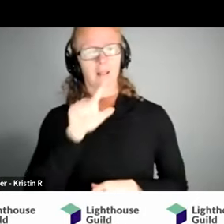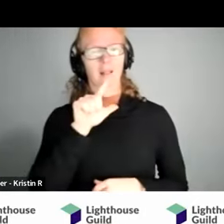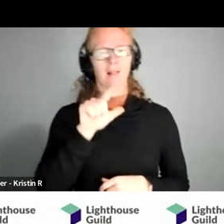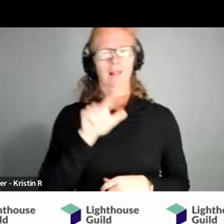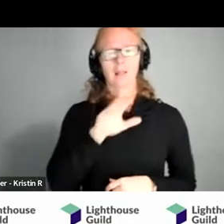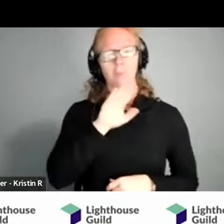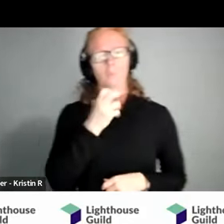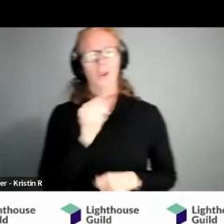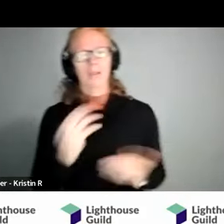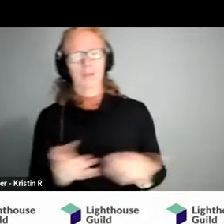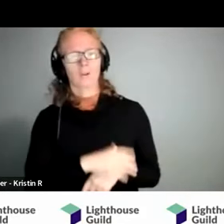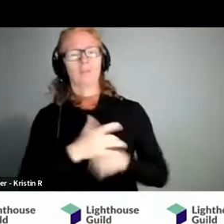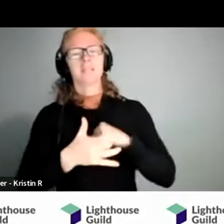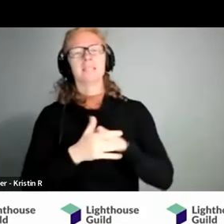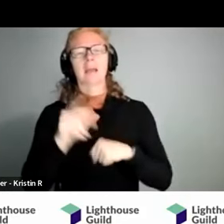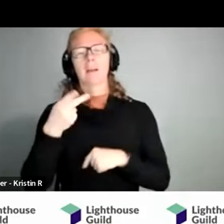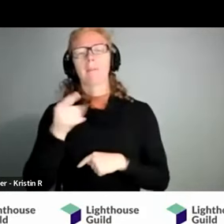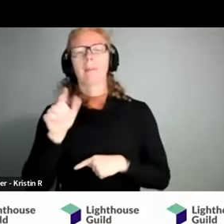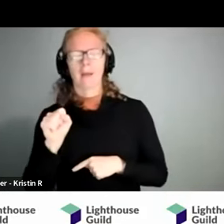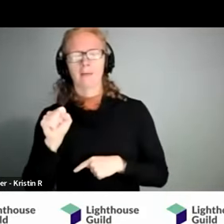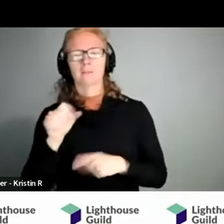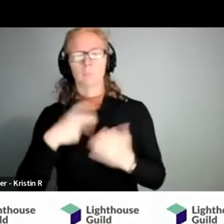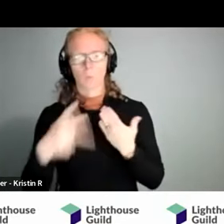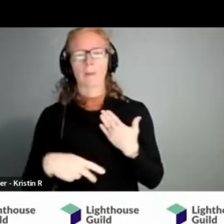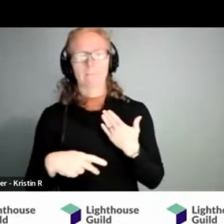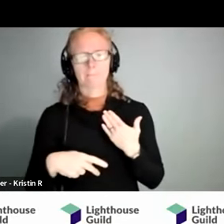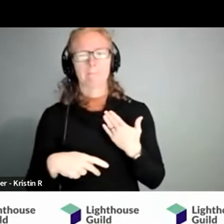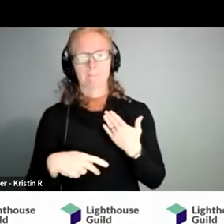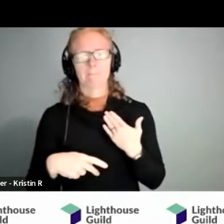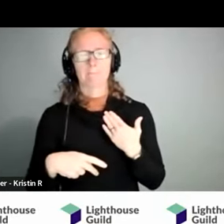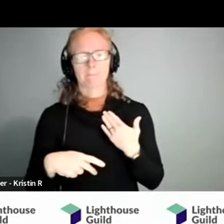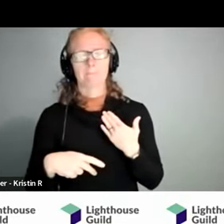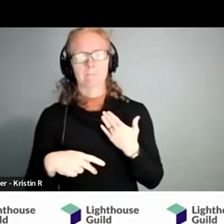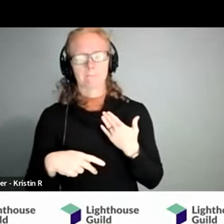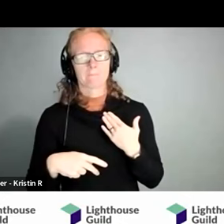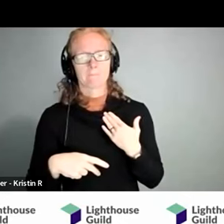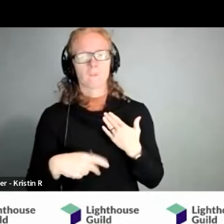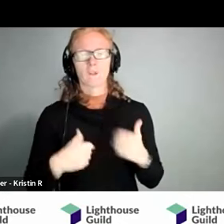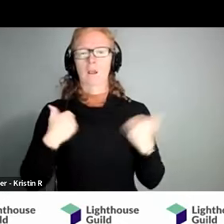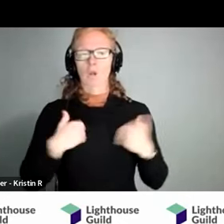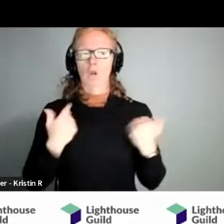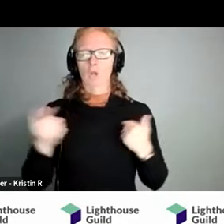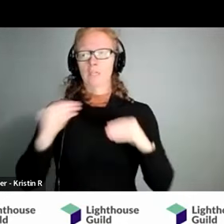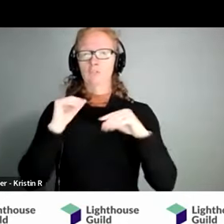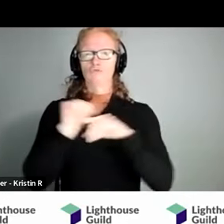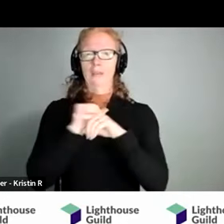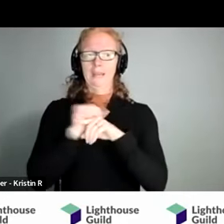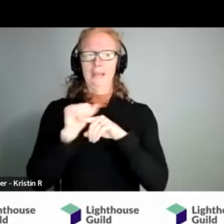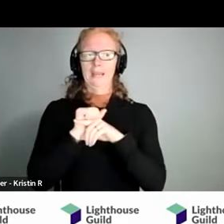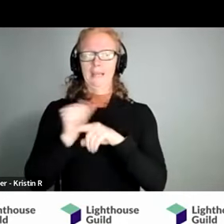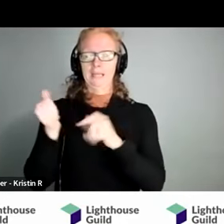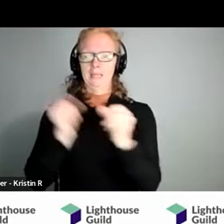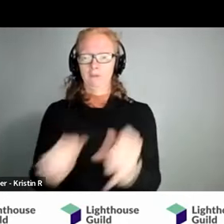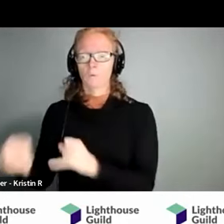our tech pals program yes these are younger individuals mentors who uh are trained to teach other individuals they